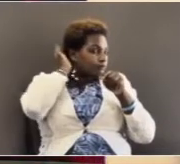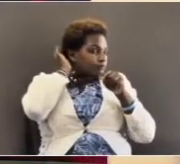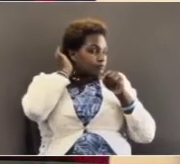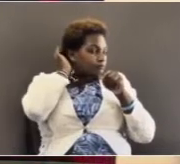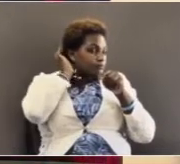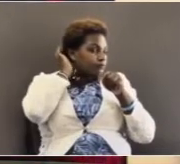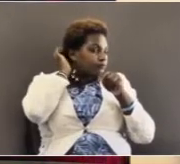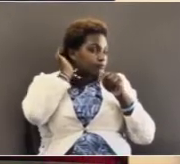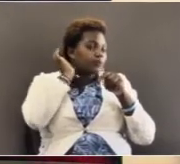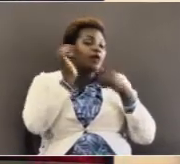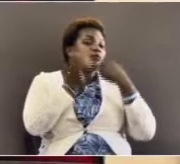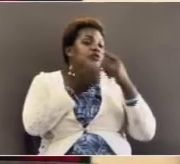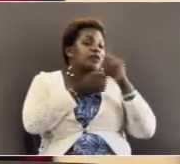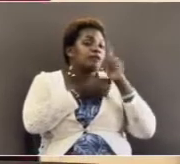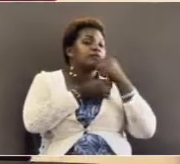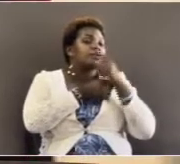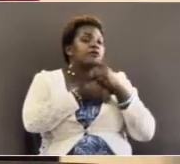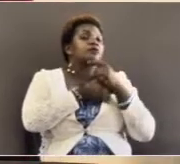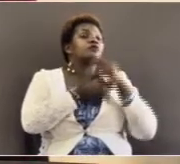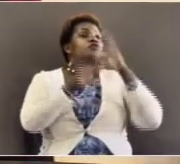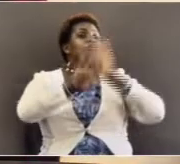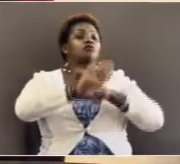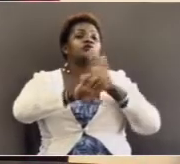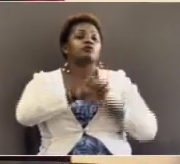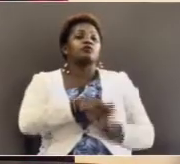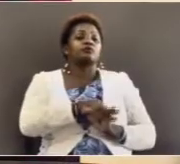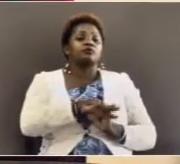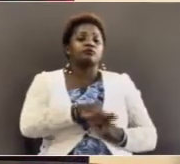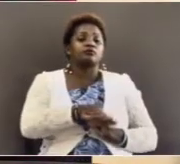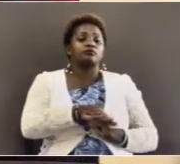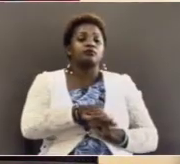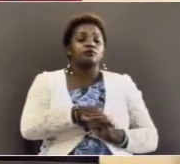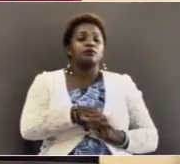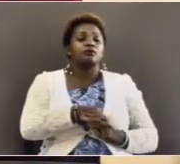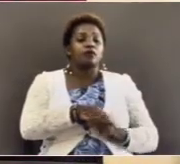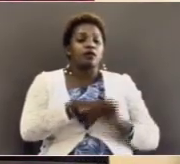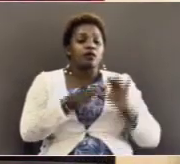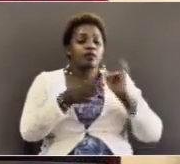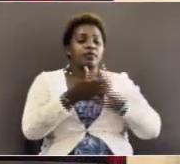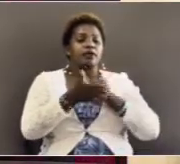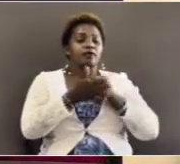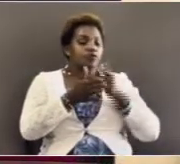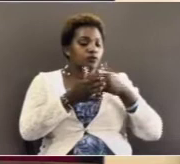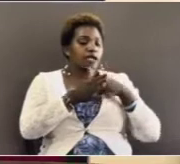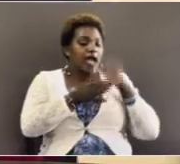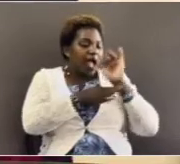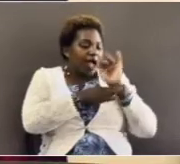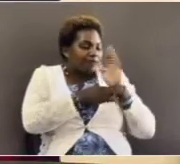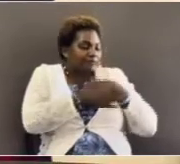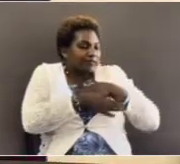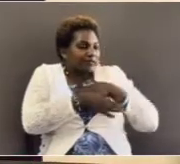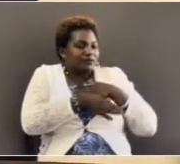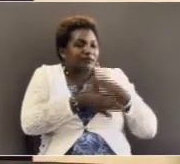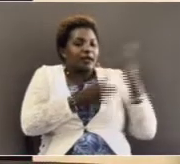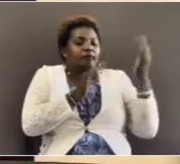I'm sure they said it was good that we begged him to